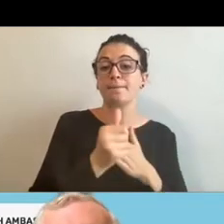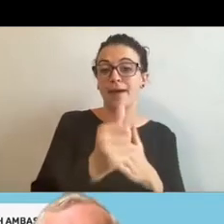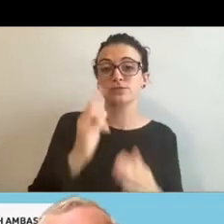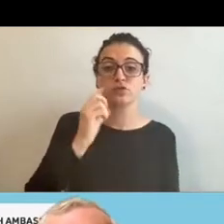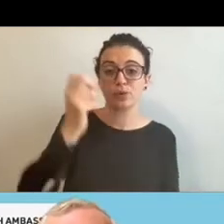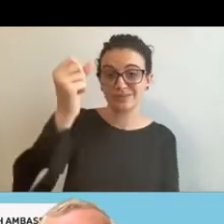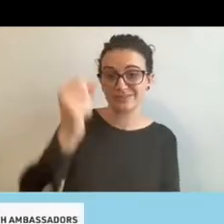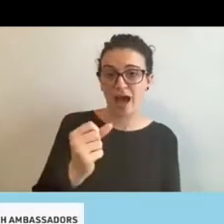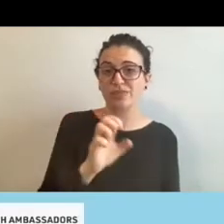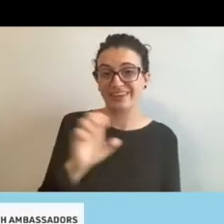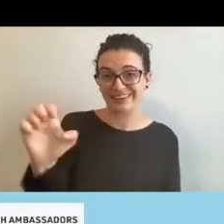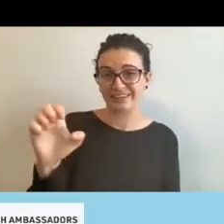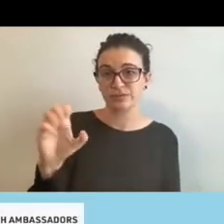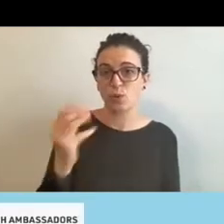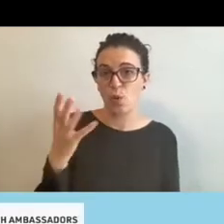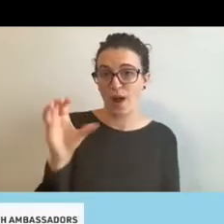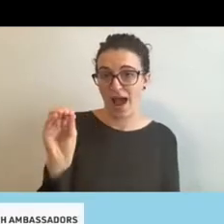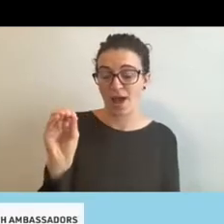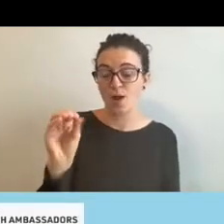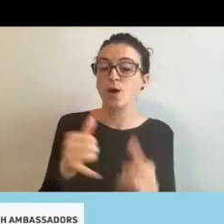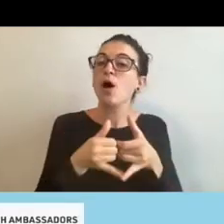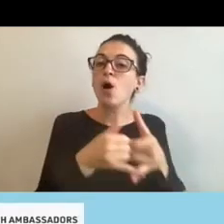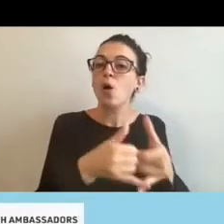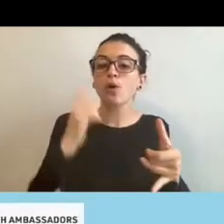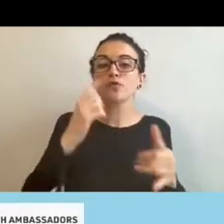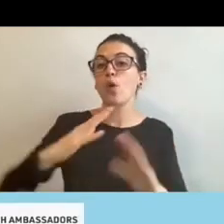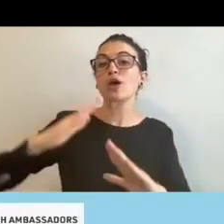And, uh, I gave him the award for best beard.